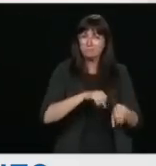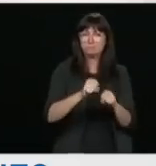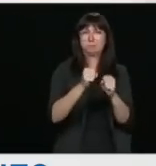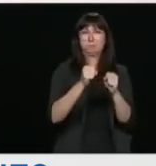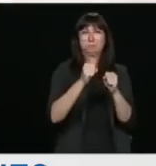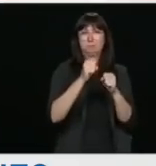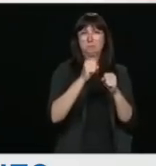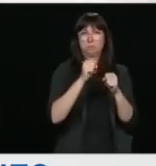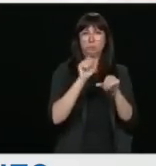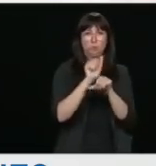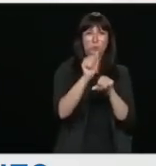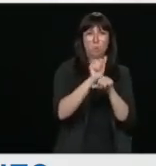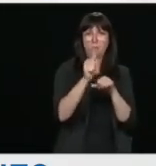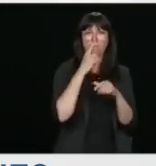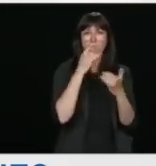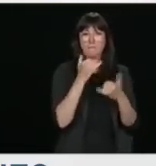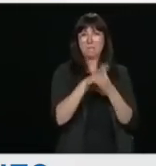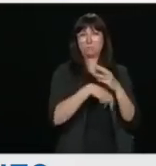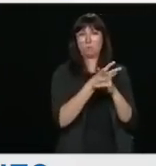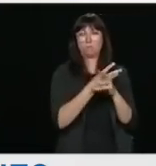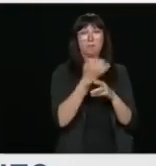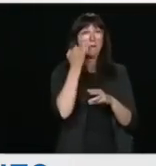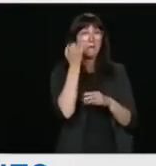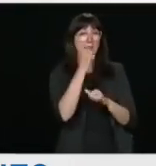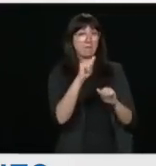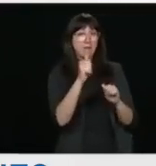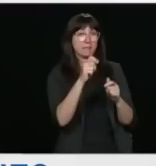to see changed? And I'm wondering if the ministers can weigh in afterwards.